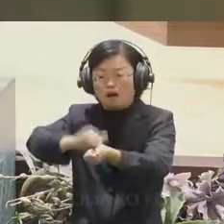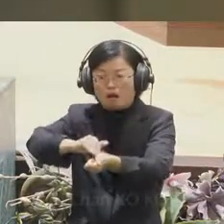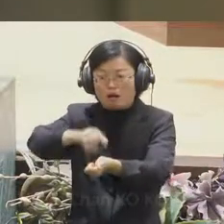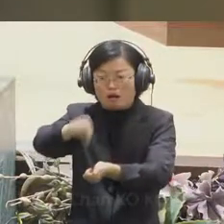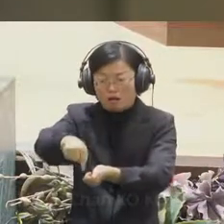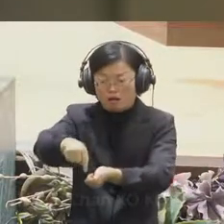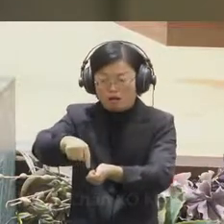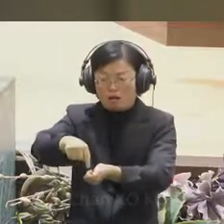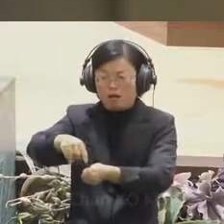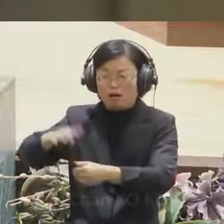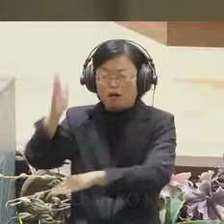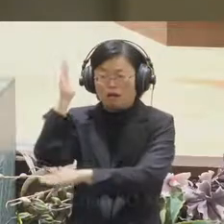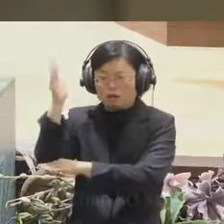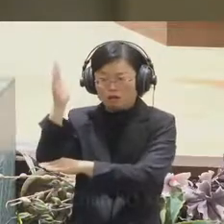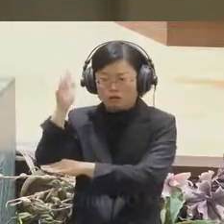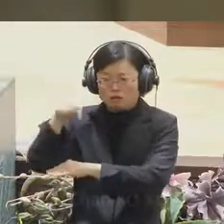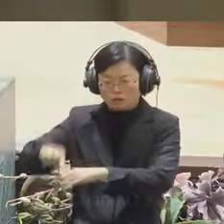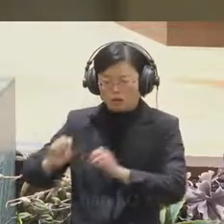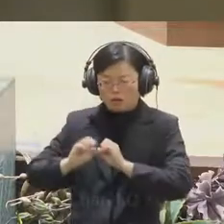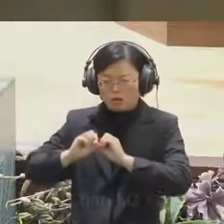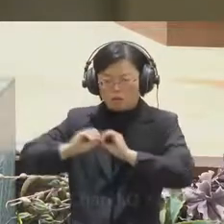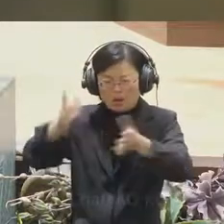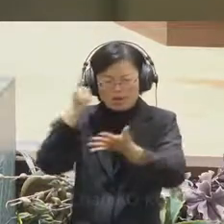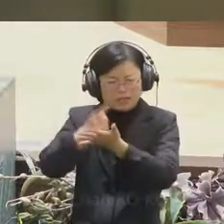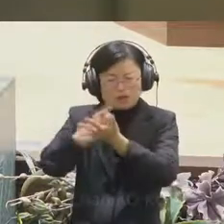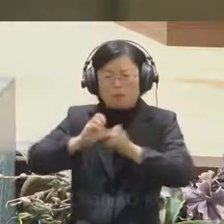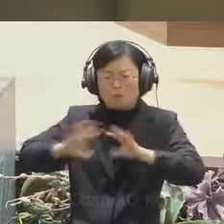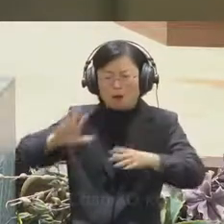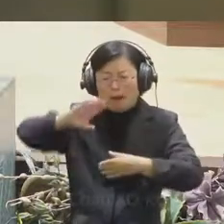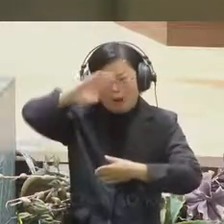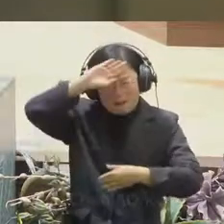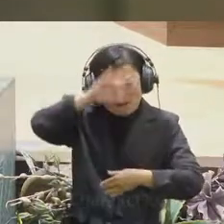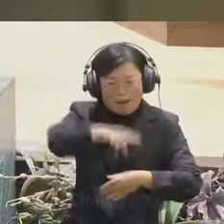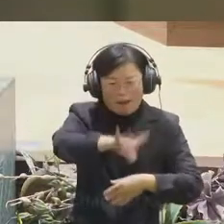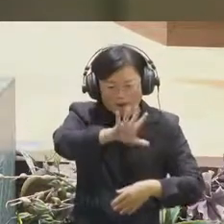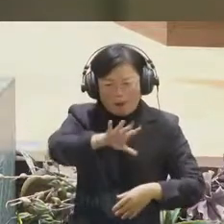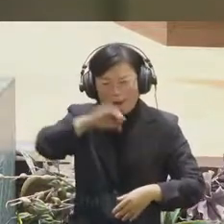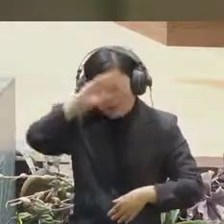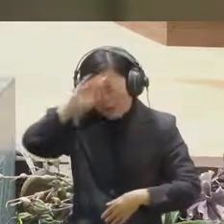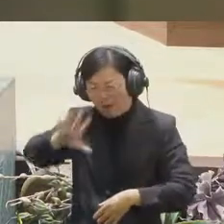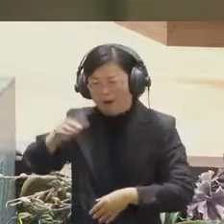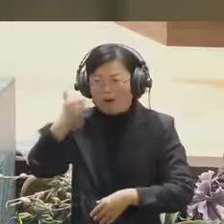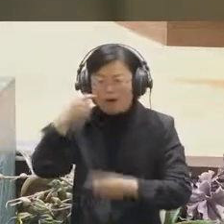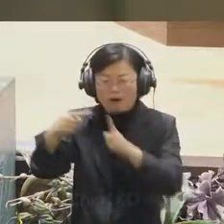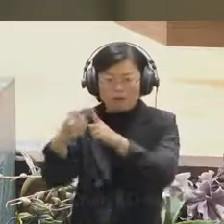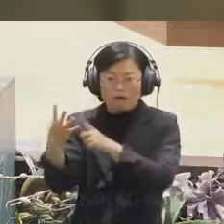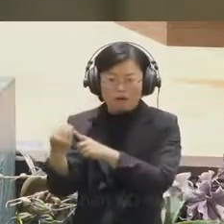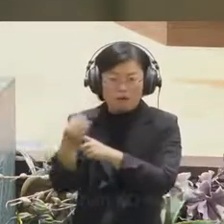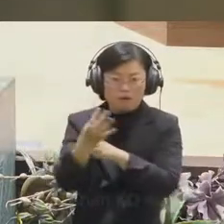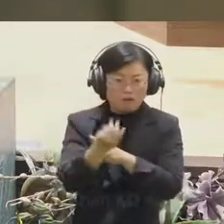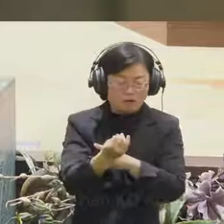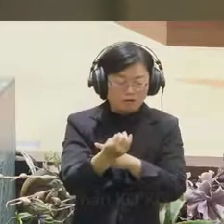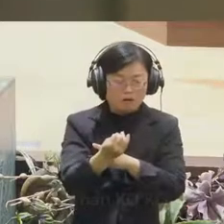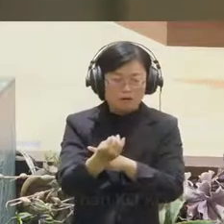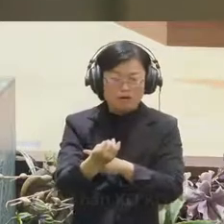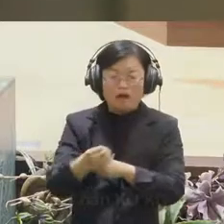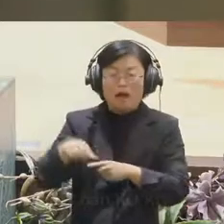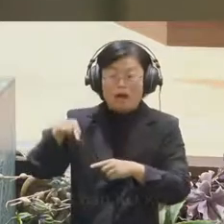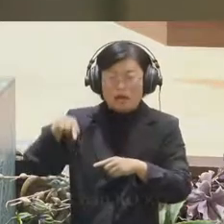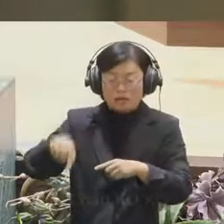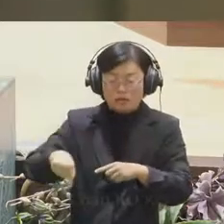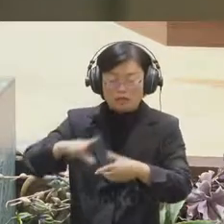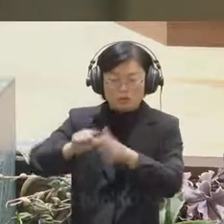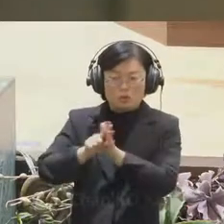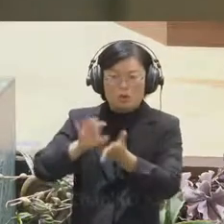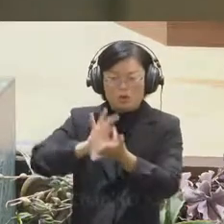we have used similar reporting in Google Analytics or Firebaseor in any other kinds of